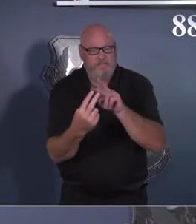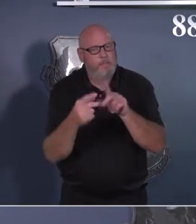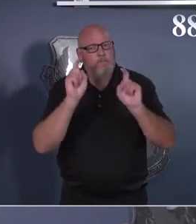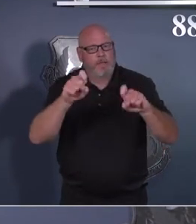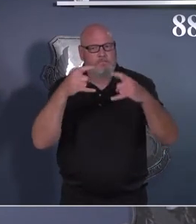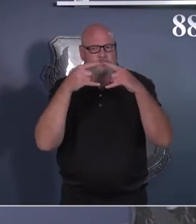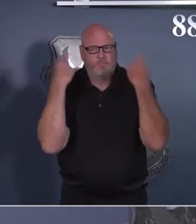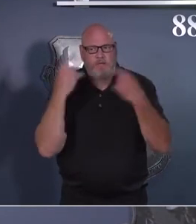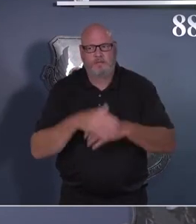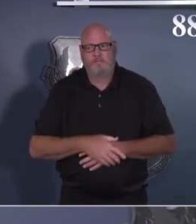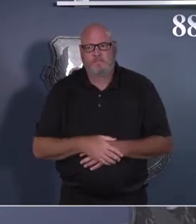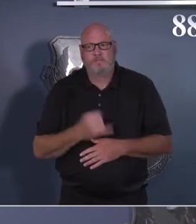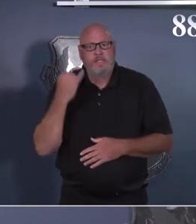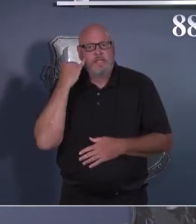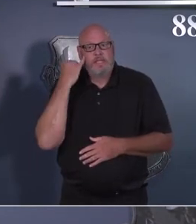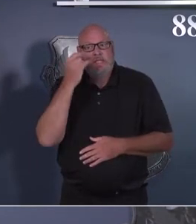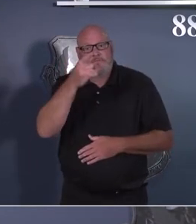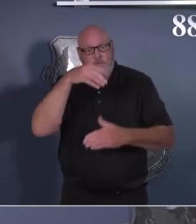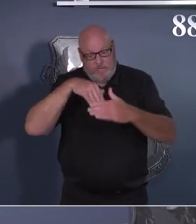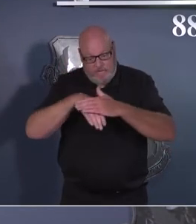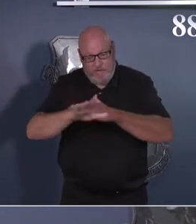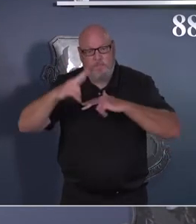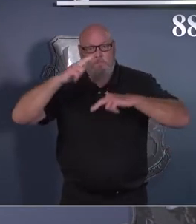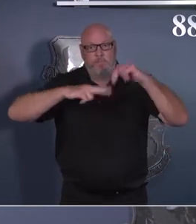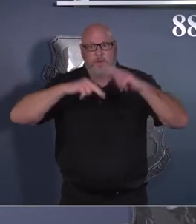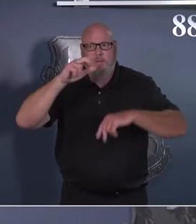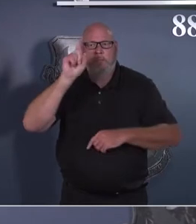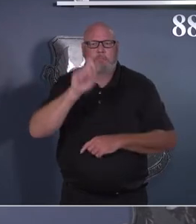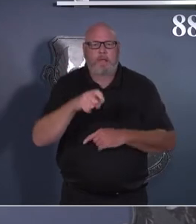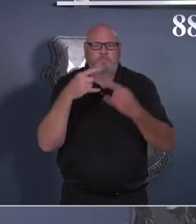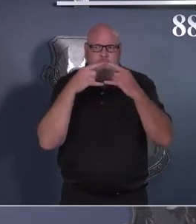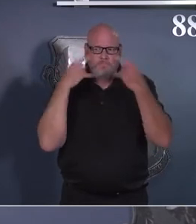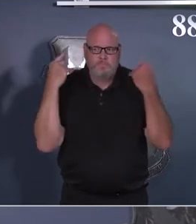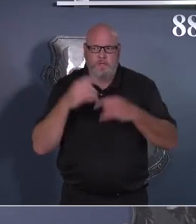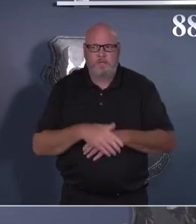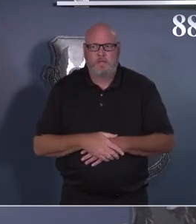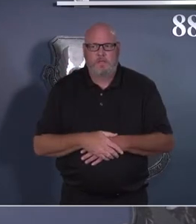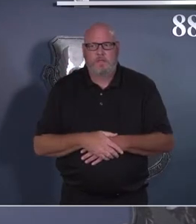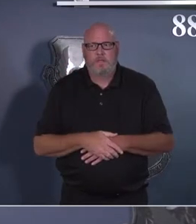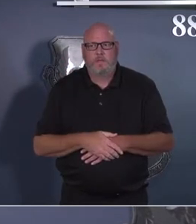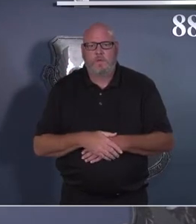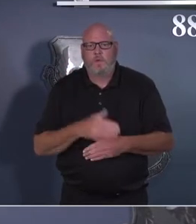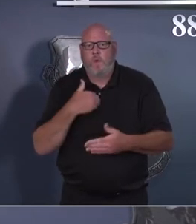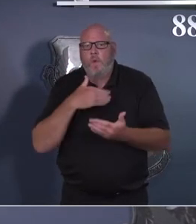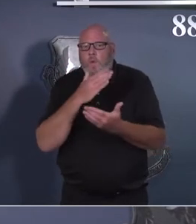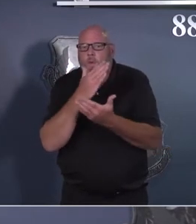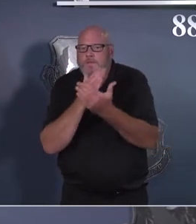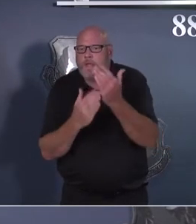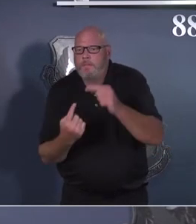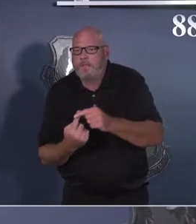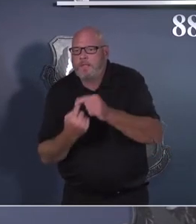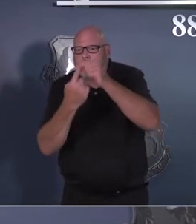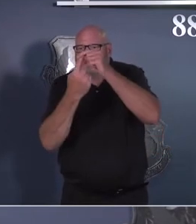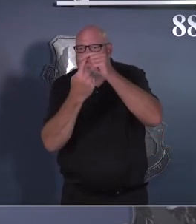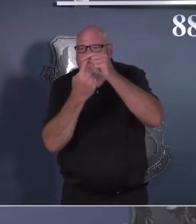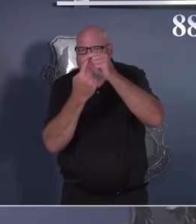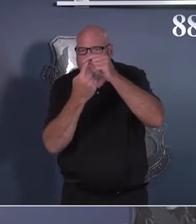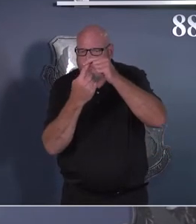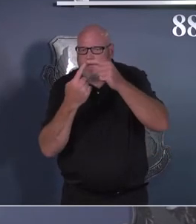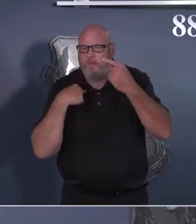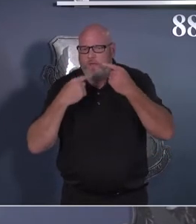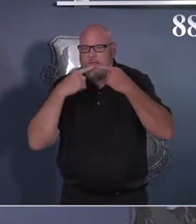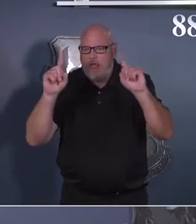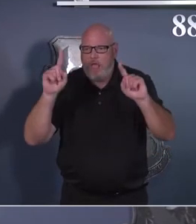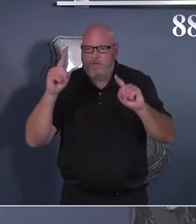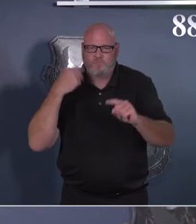exceptions that are out there, and those were advertised last week. If you need to go back and see that note, or I'm sure they're going to be published here as part